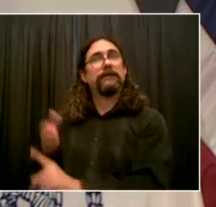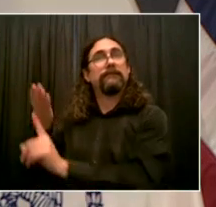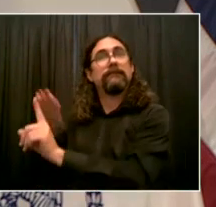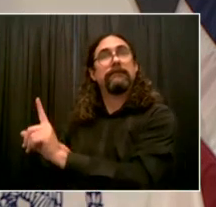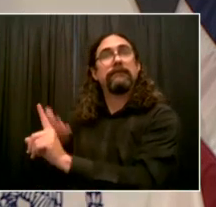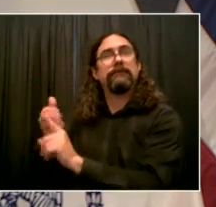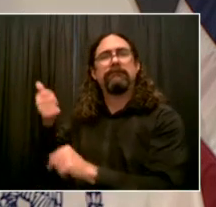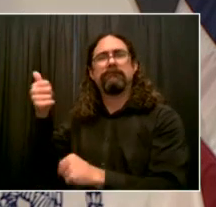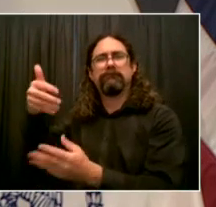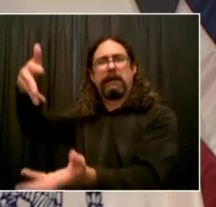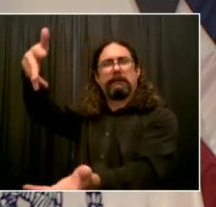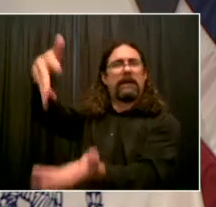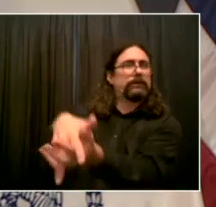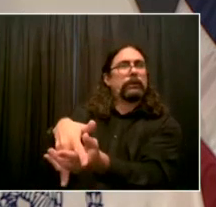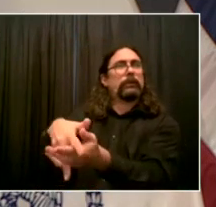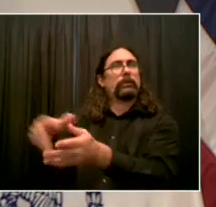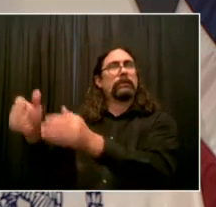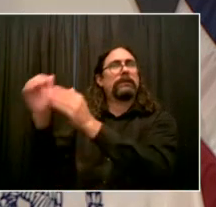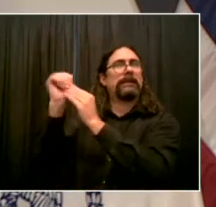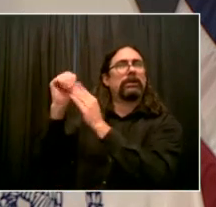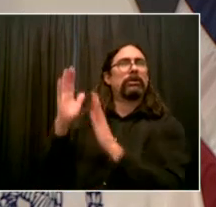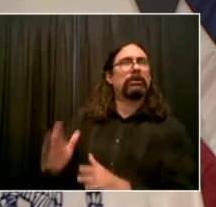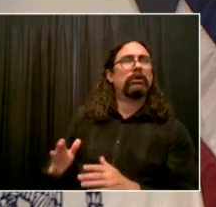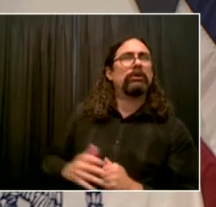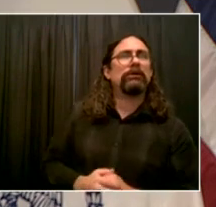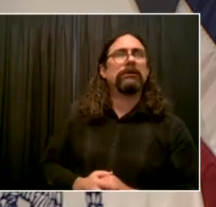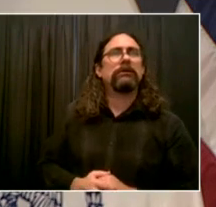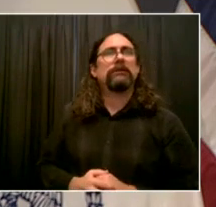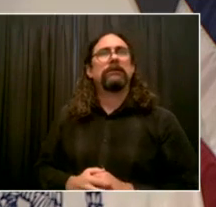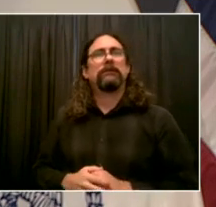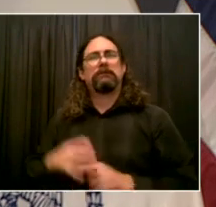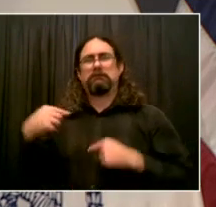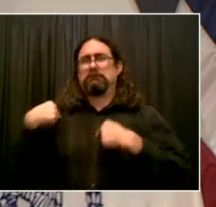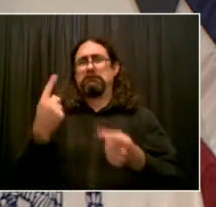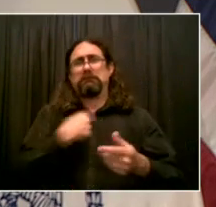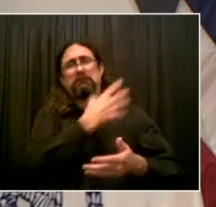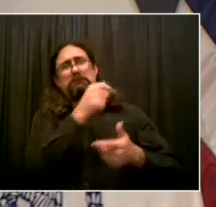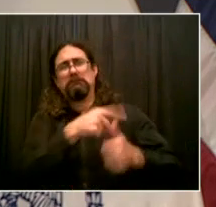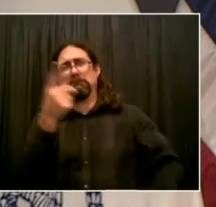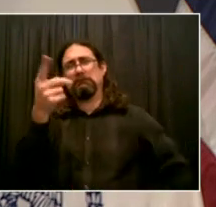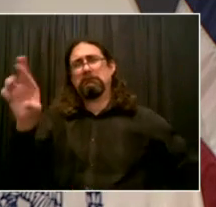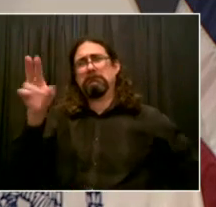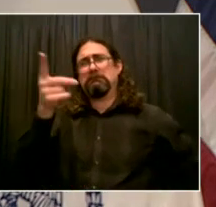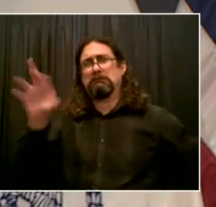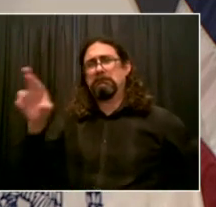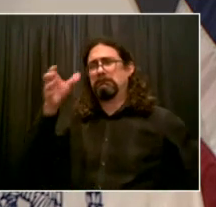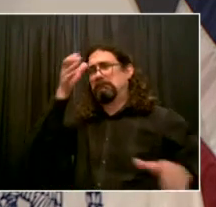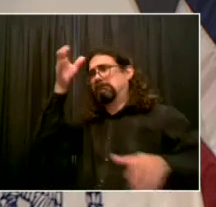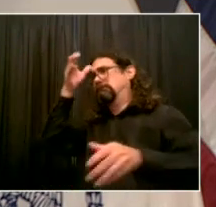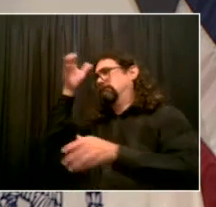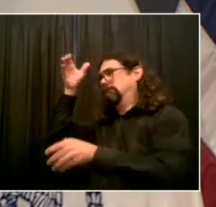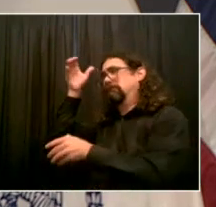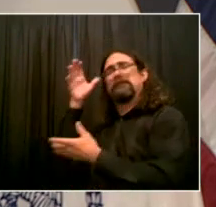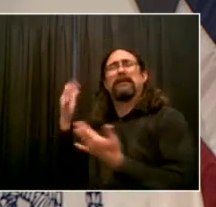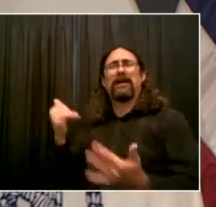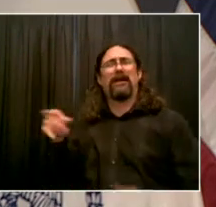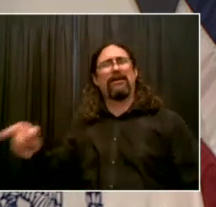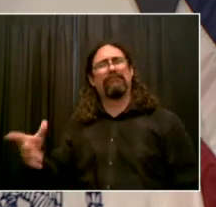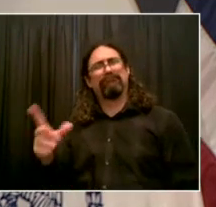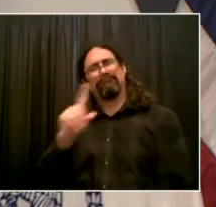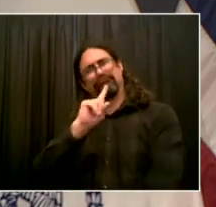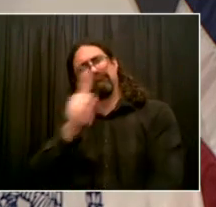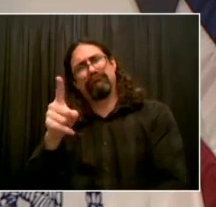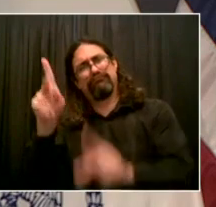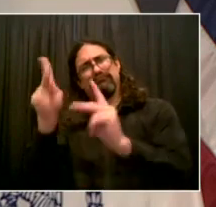down to the neighborhood level. I want to hear from someone who worked with Test and Trace, did that